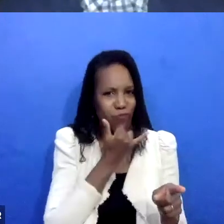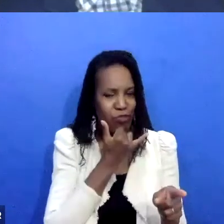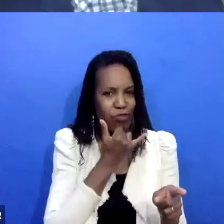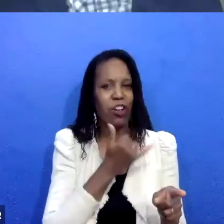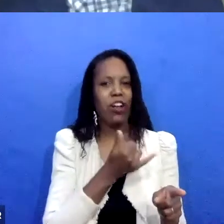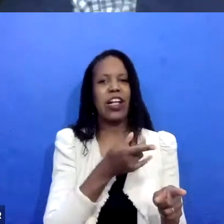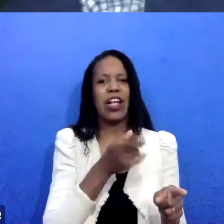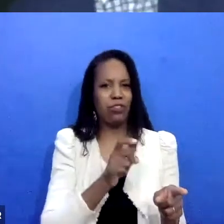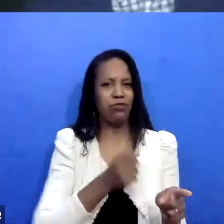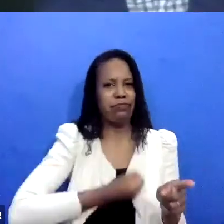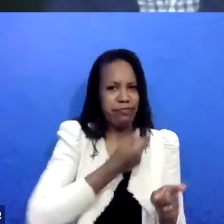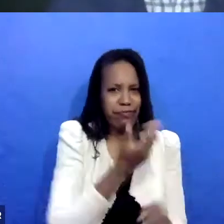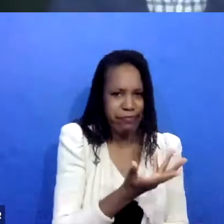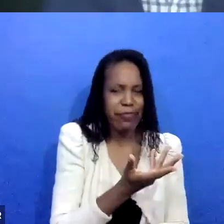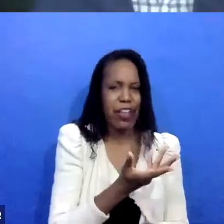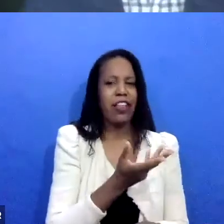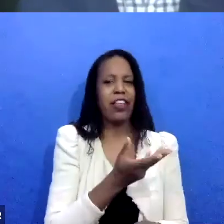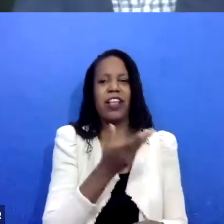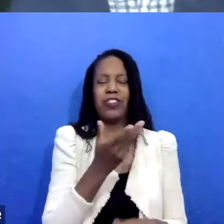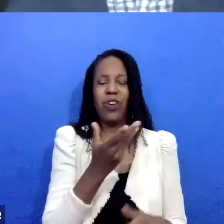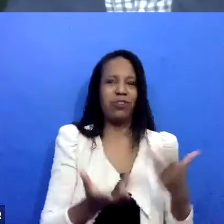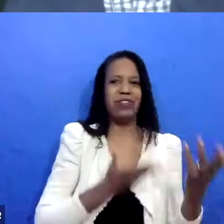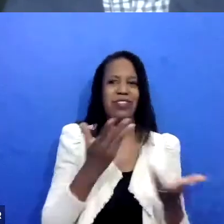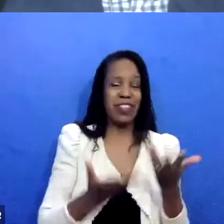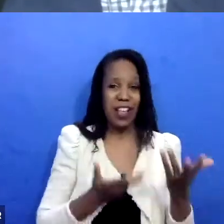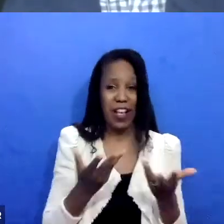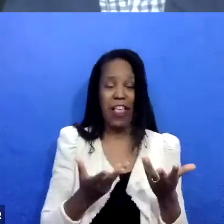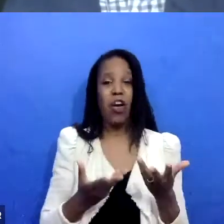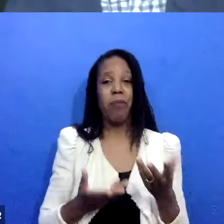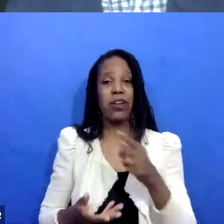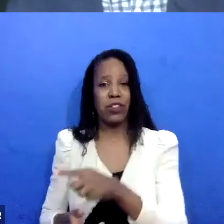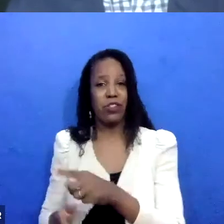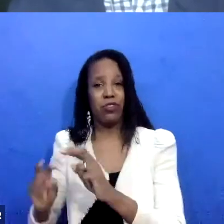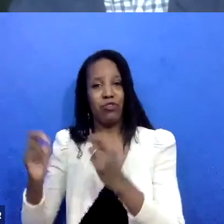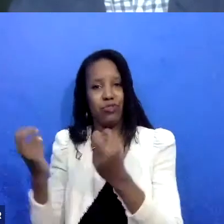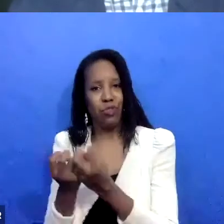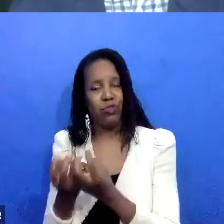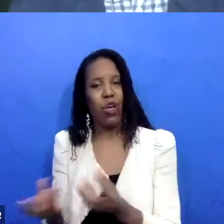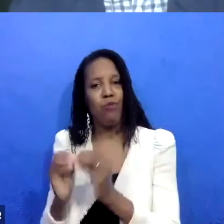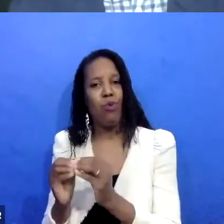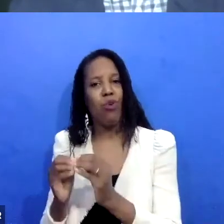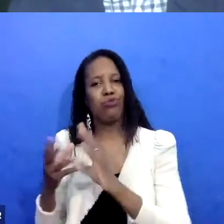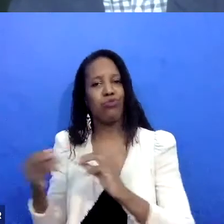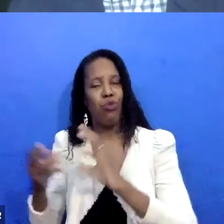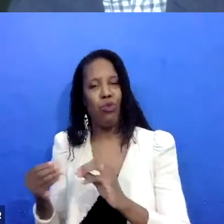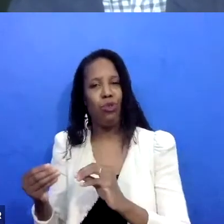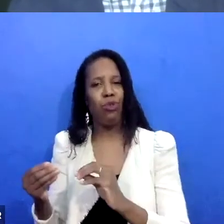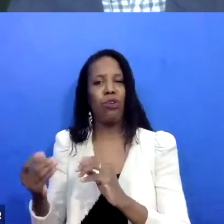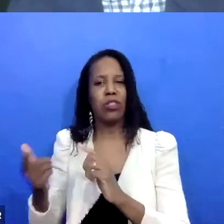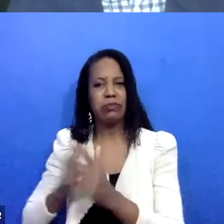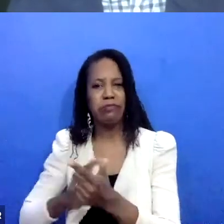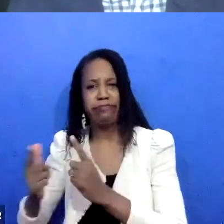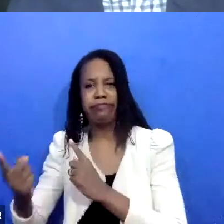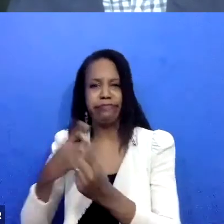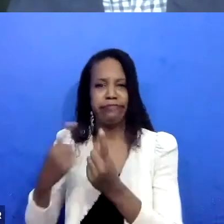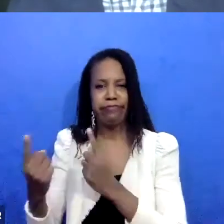the story to come out. And I particularly think that in, um, I work a bit, um, in, um, the queer community